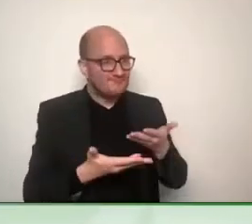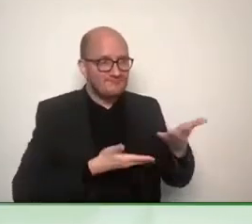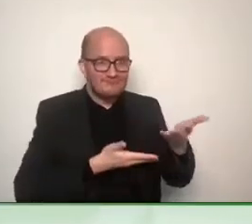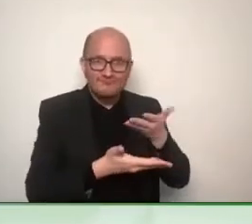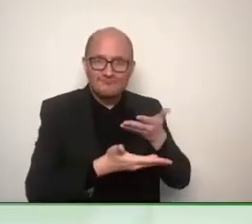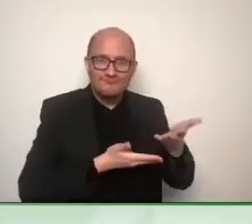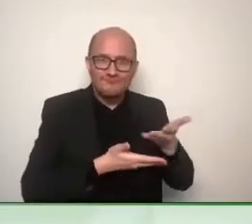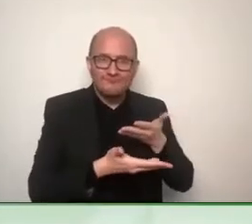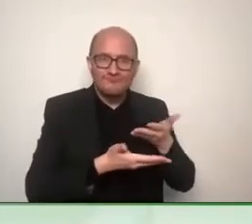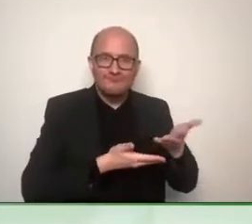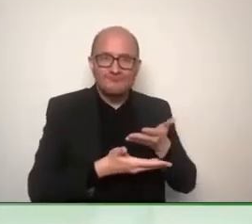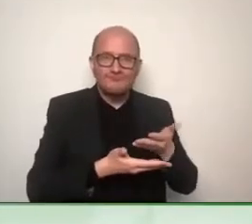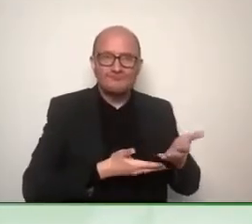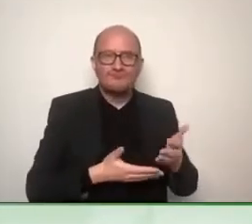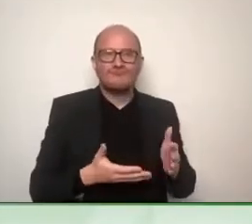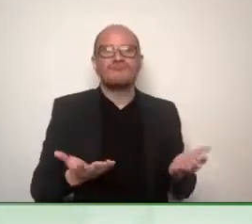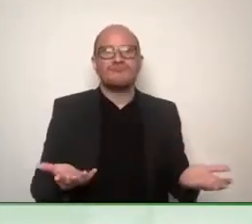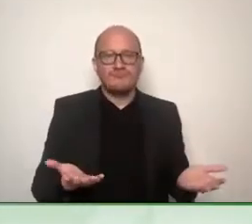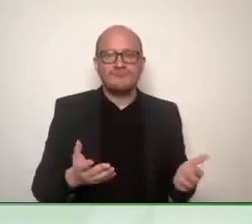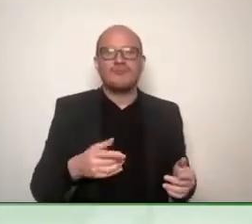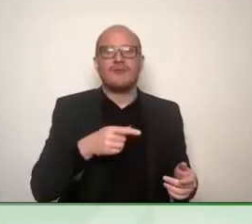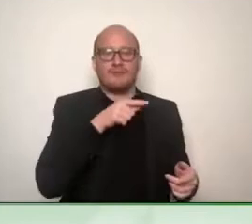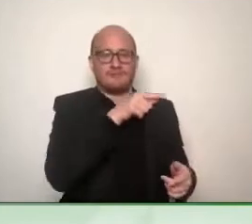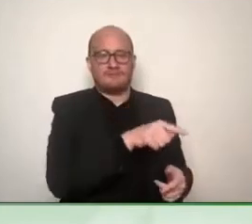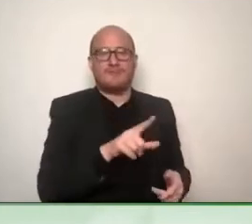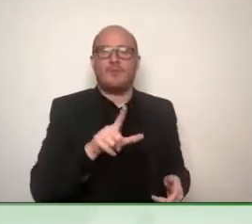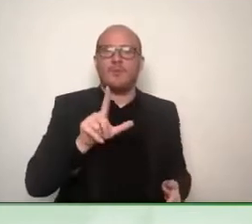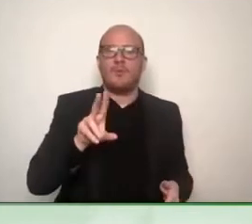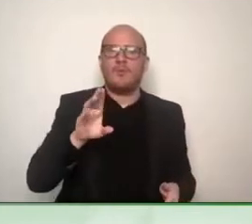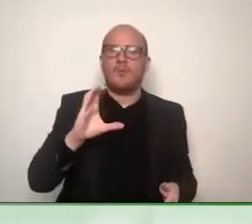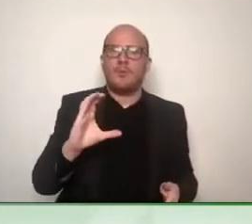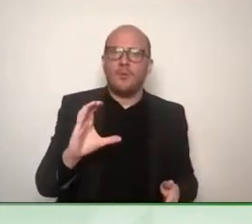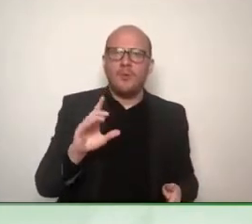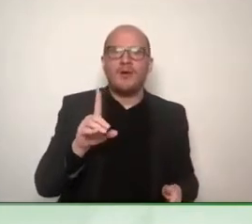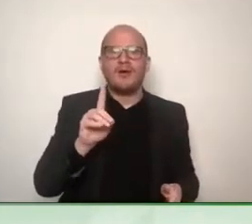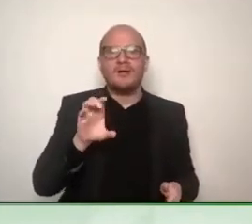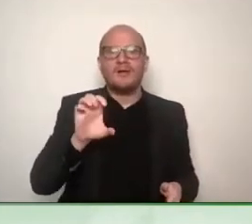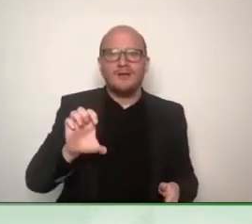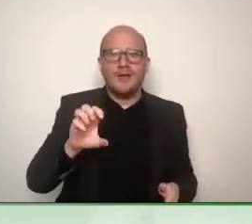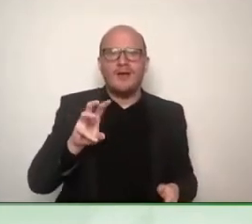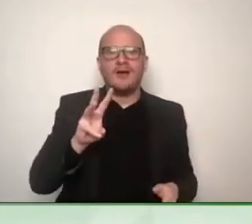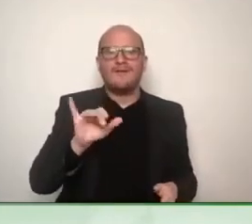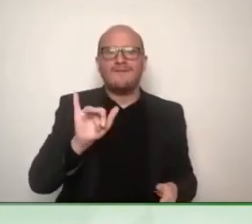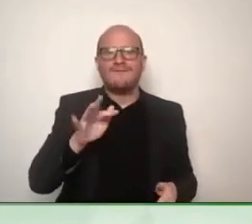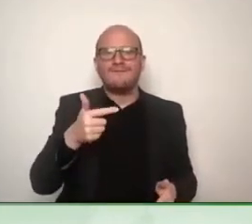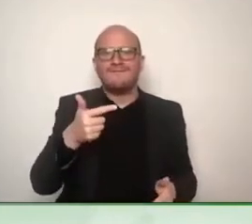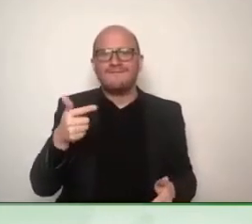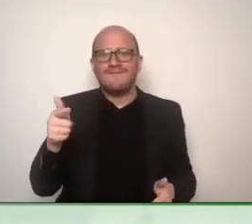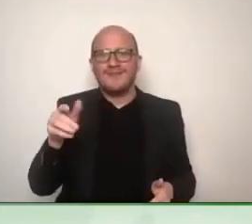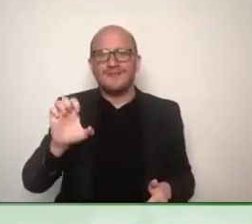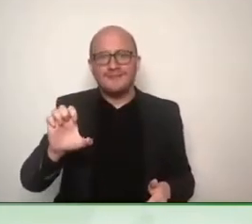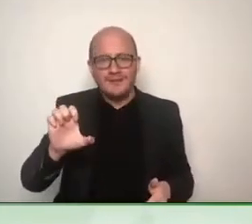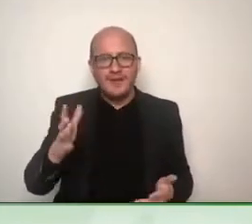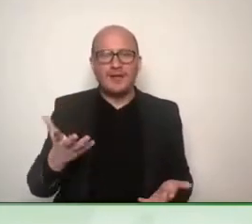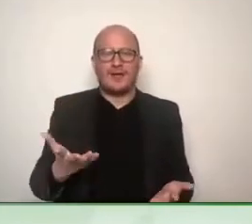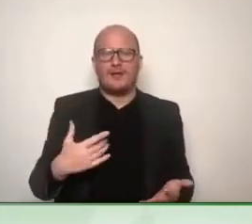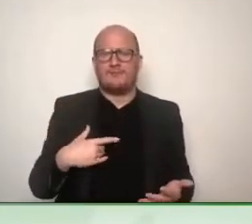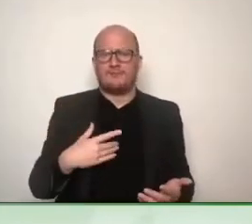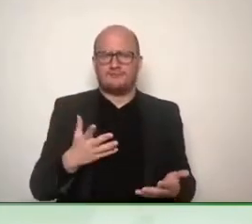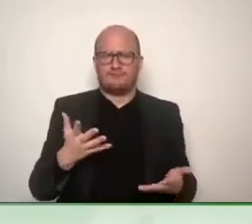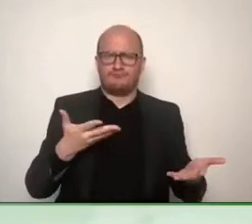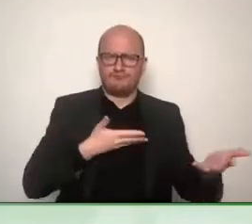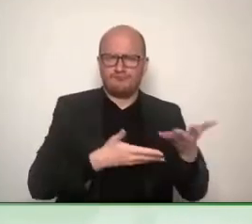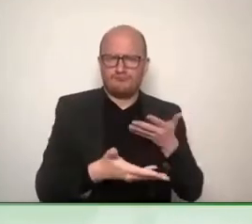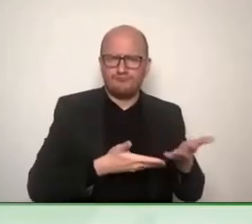My name is Sabine Lobnik and I have prepared a lot of interesting questions about this new association starting with its name.